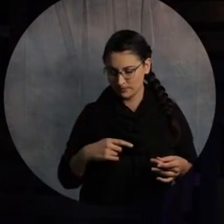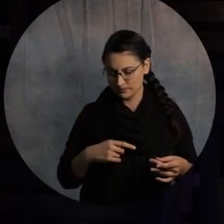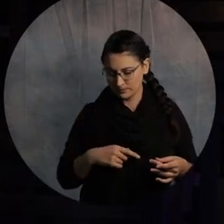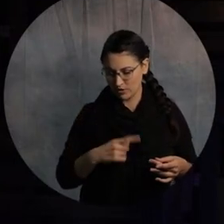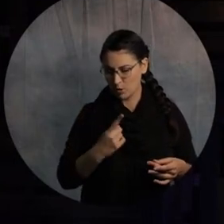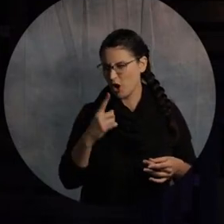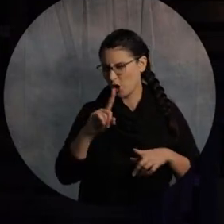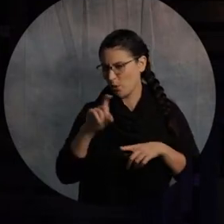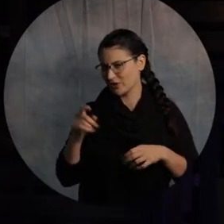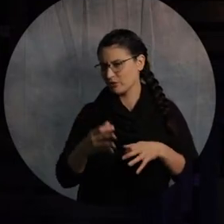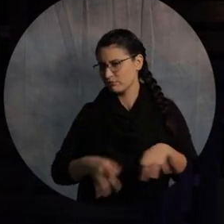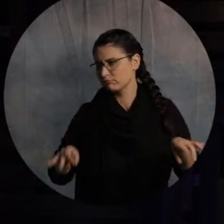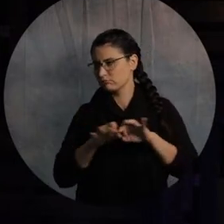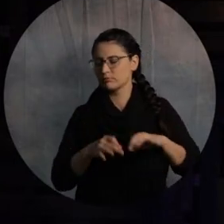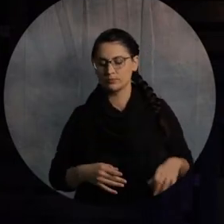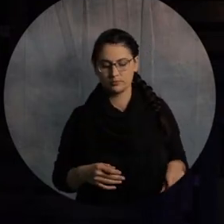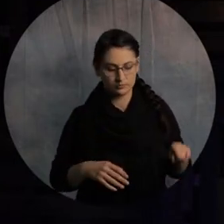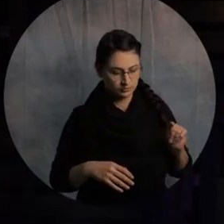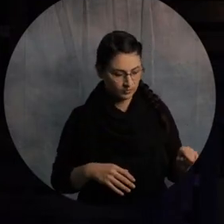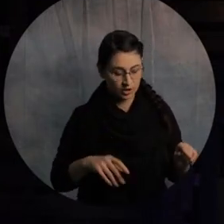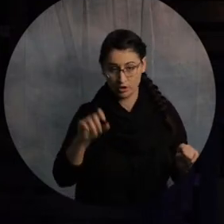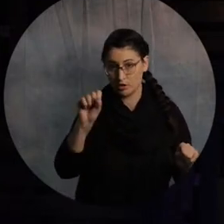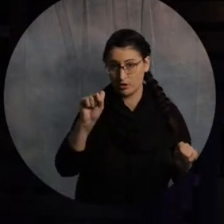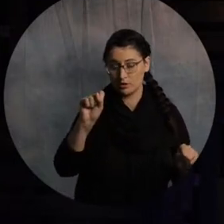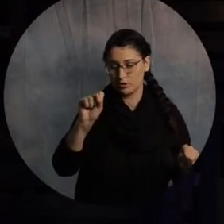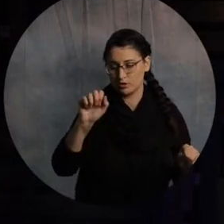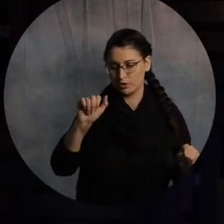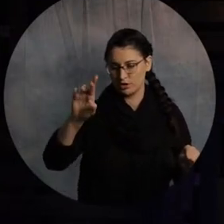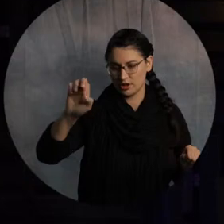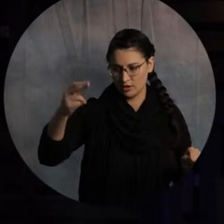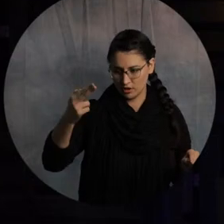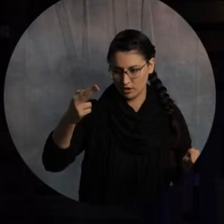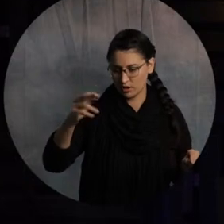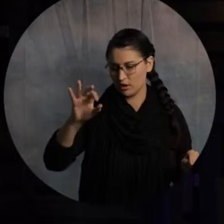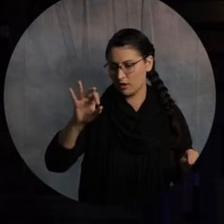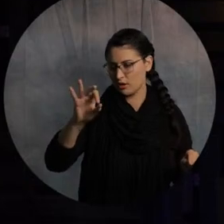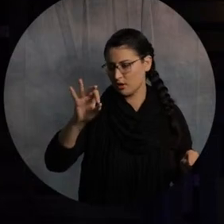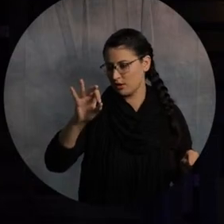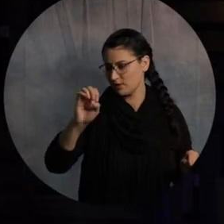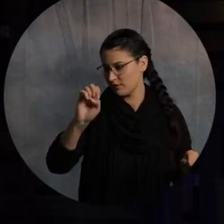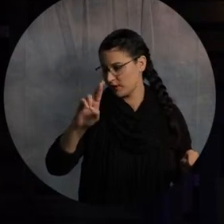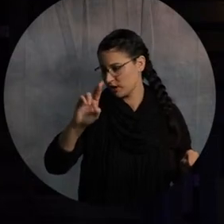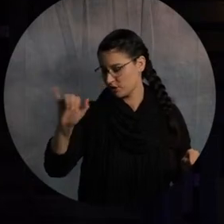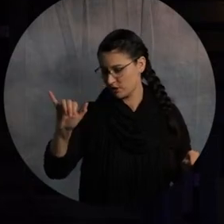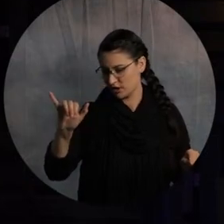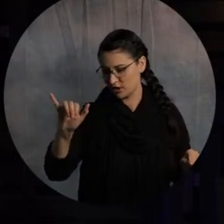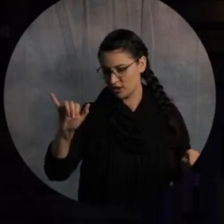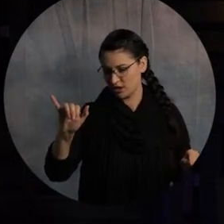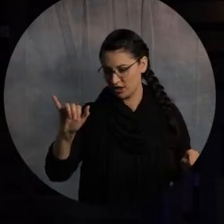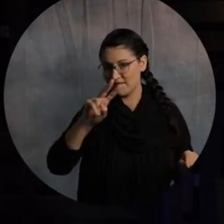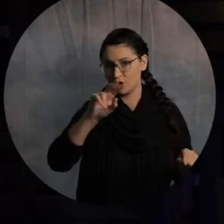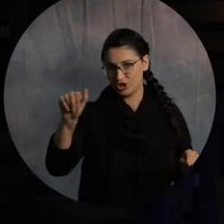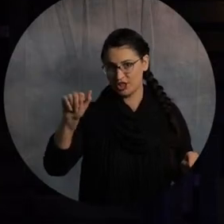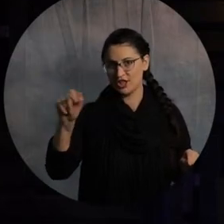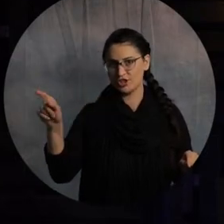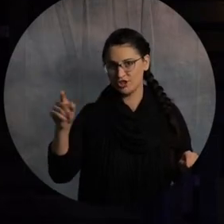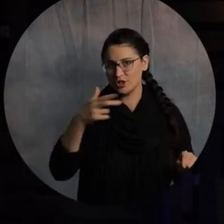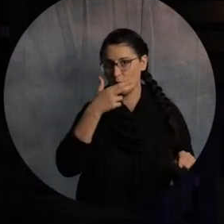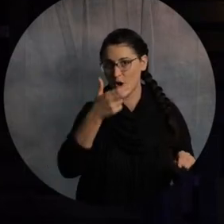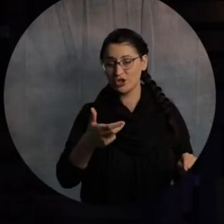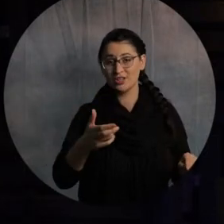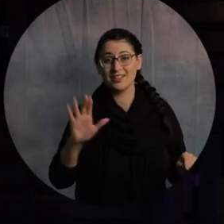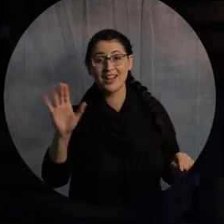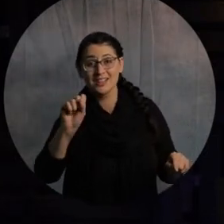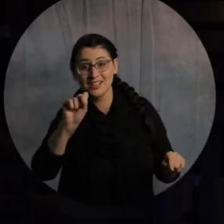hey, Sarah Ferry here in Gloucester, Virginia is watching with her family. Sarah,